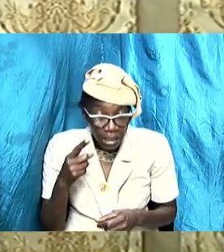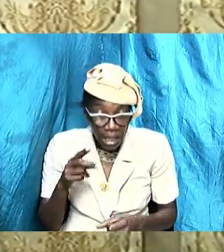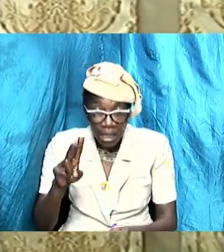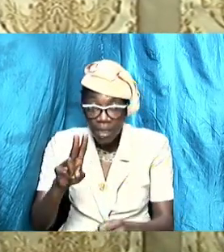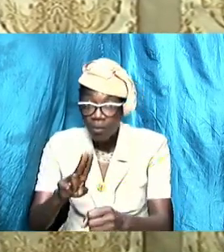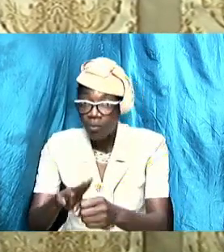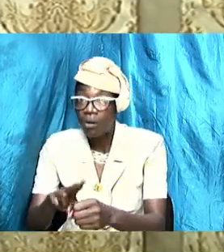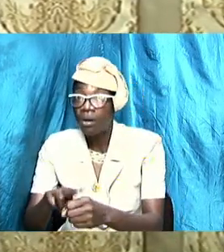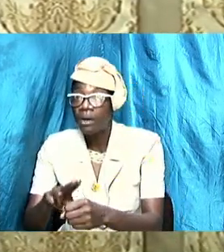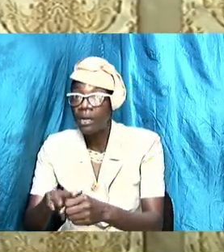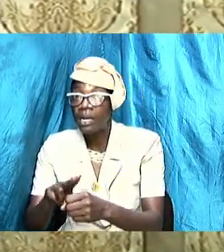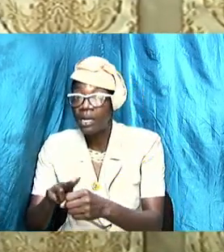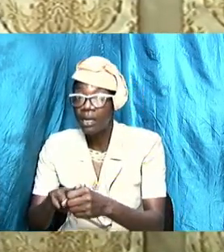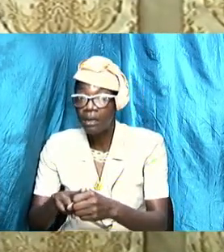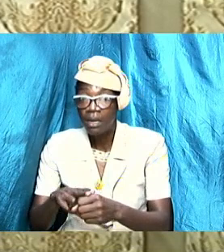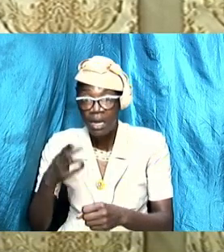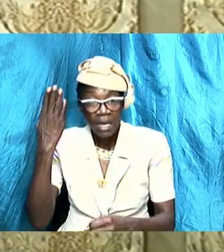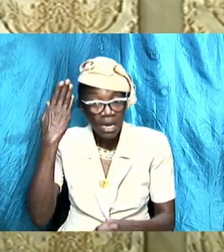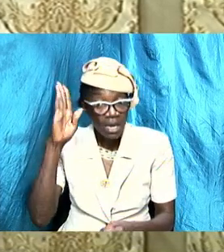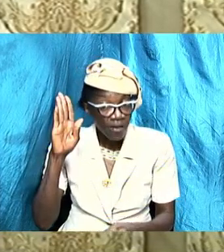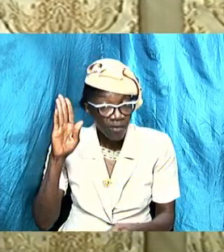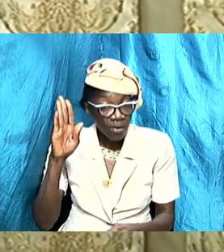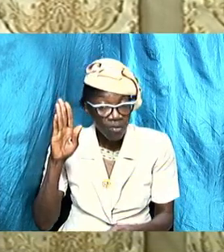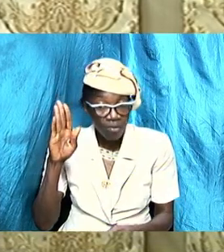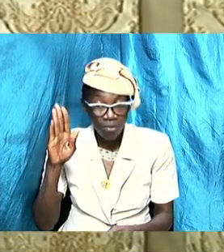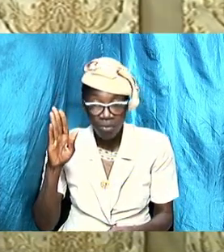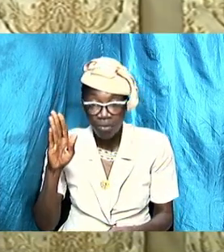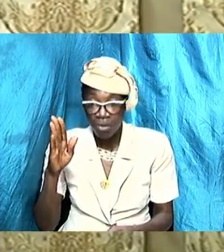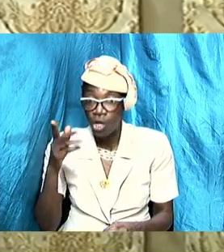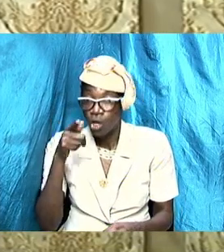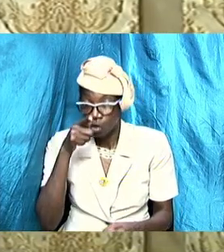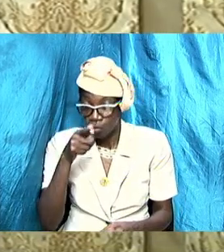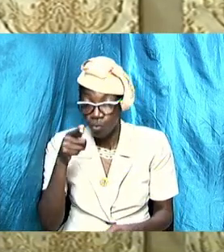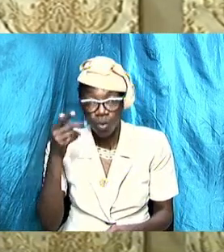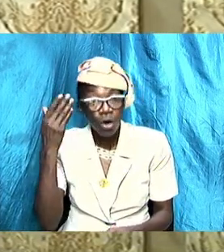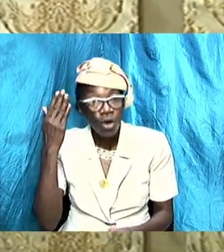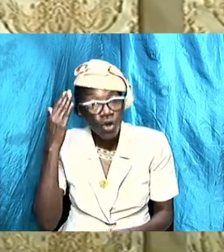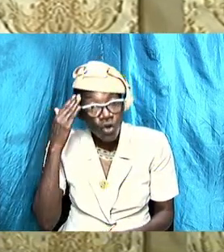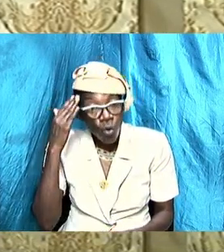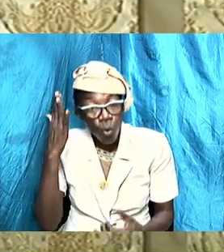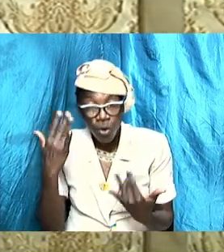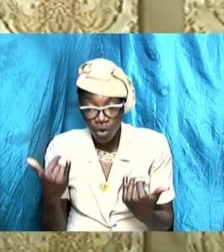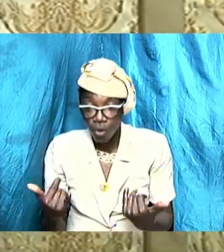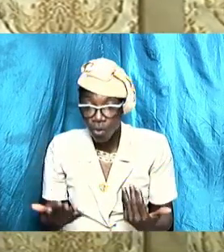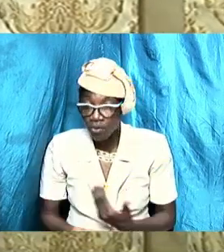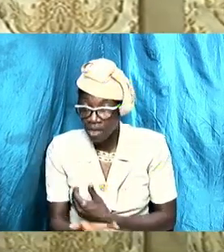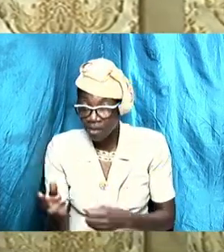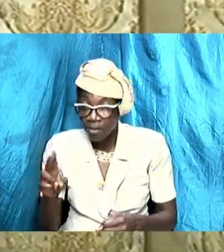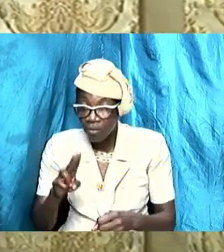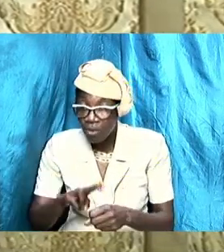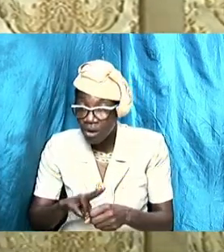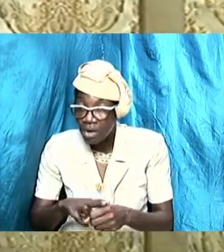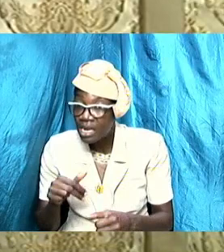if we didn't know before we know it now there is a warning it is not good